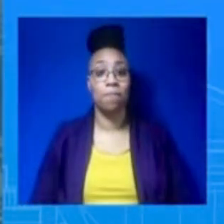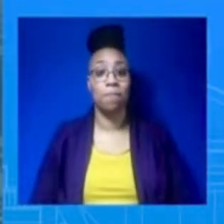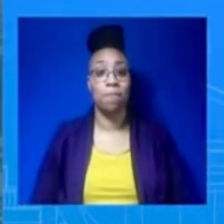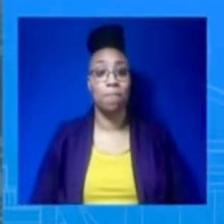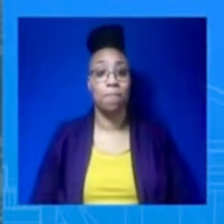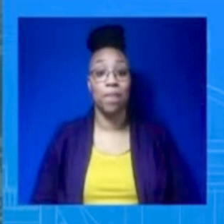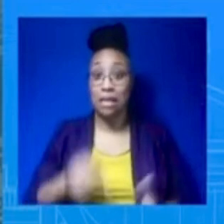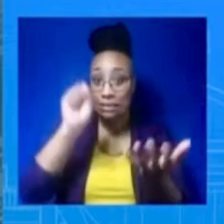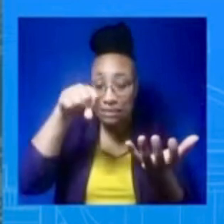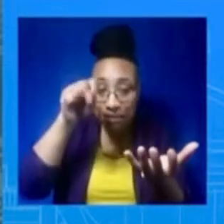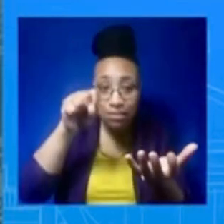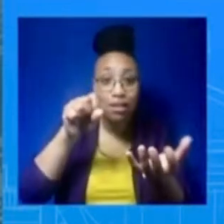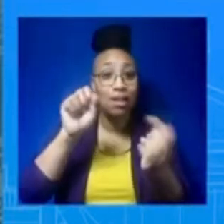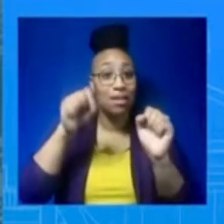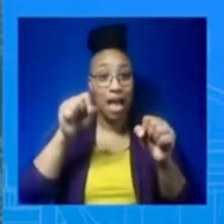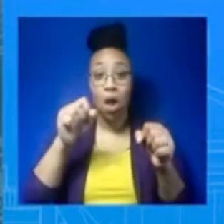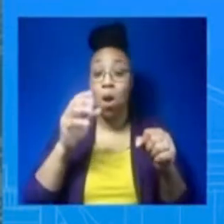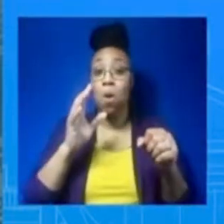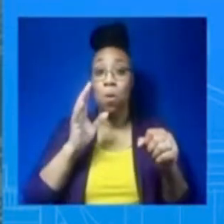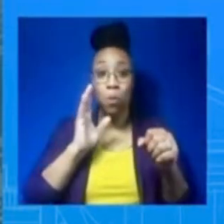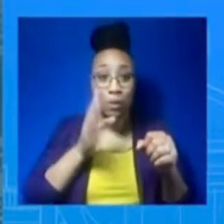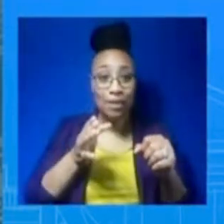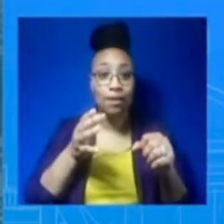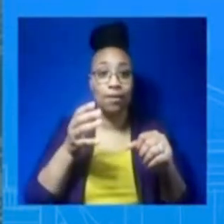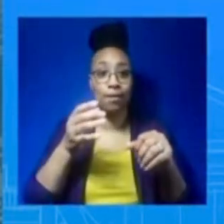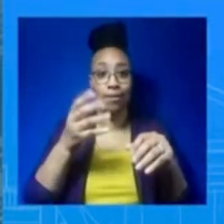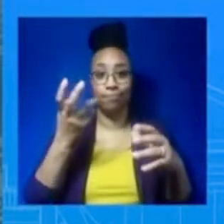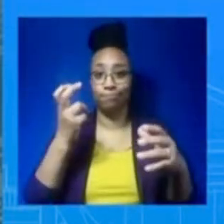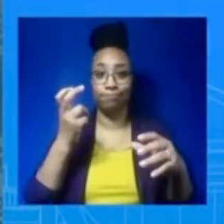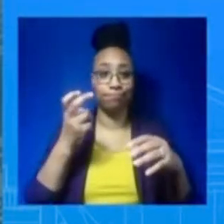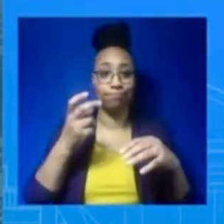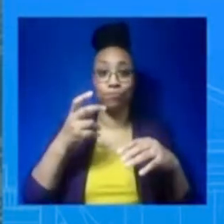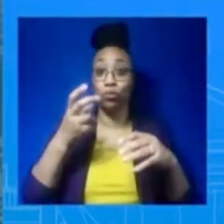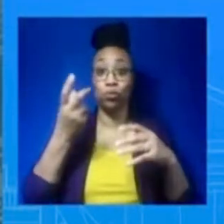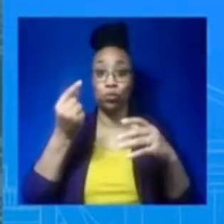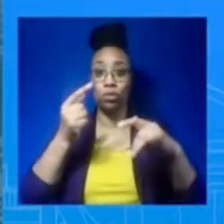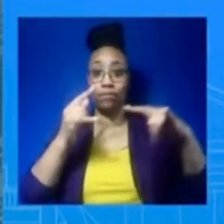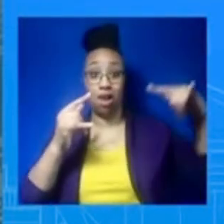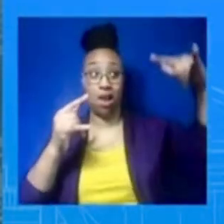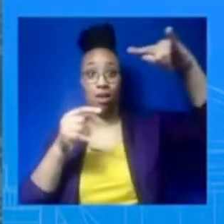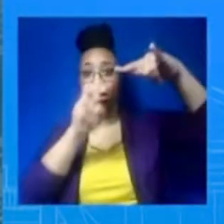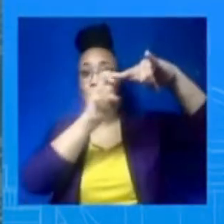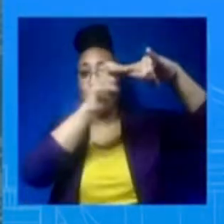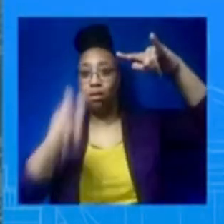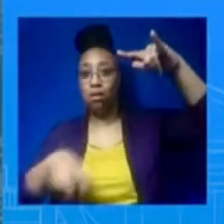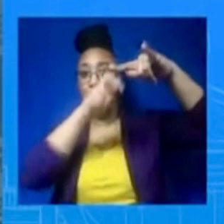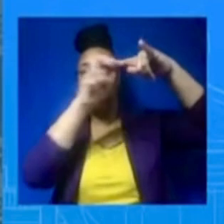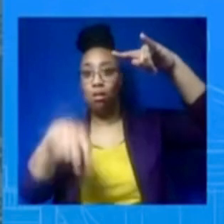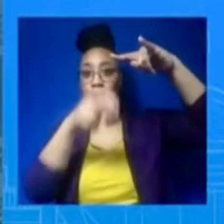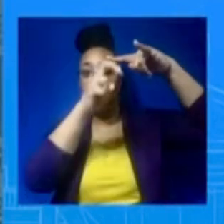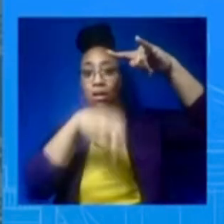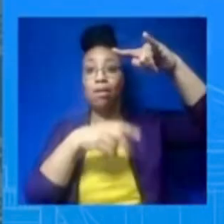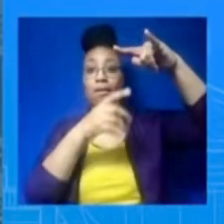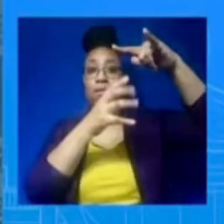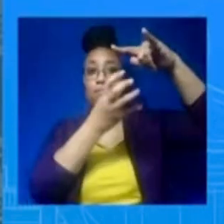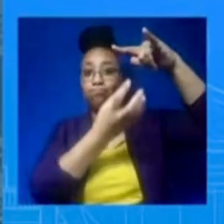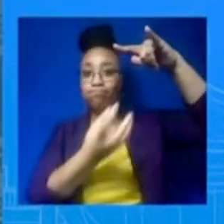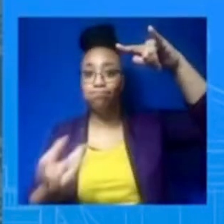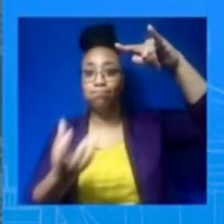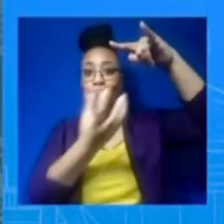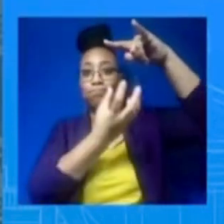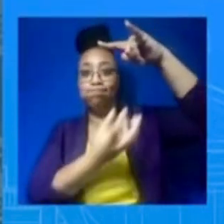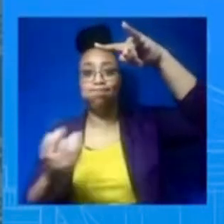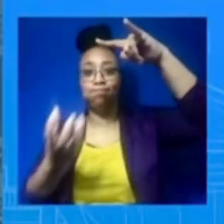desperately need. The decisions earlier this week to open two additional border crossings for U.N. convoys is welcome, but